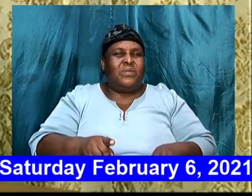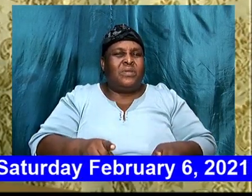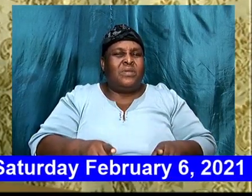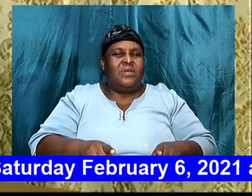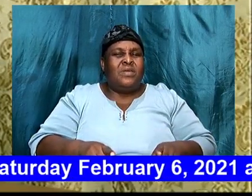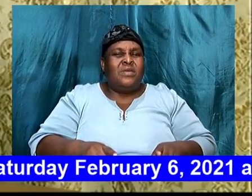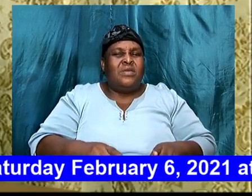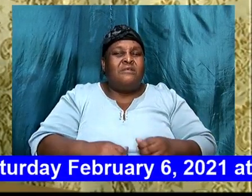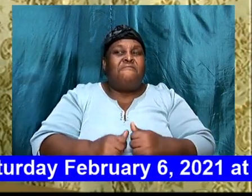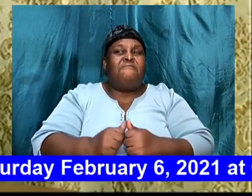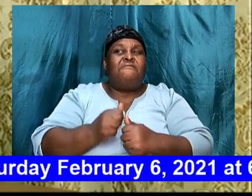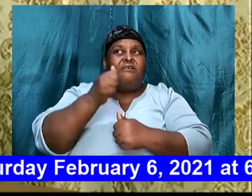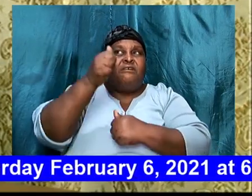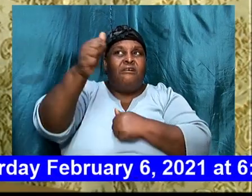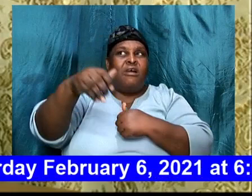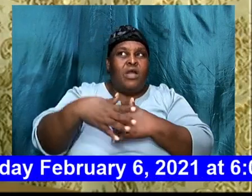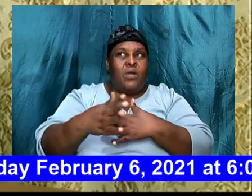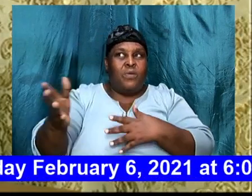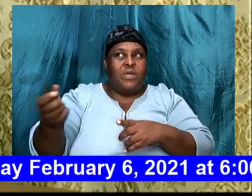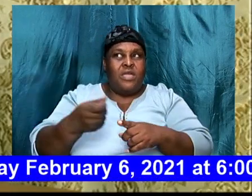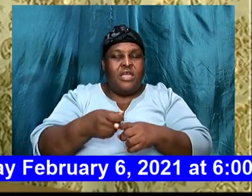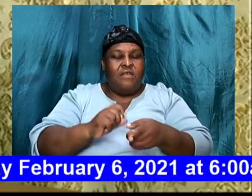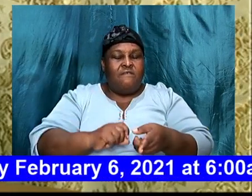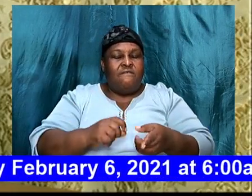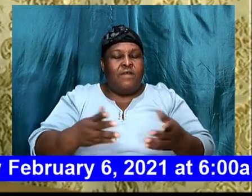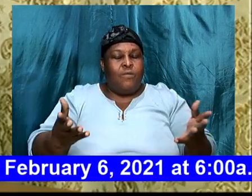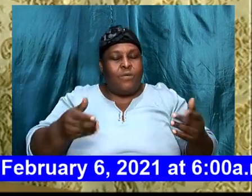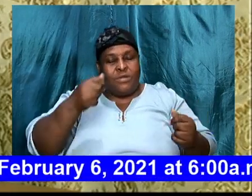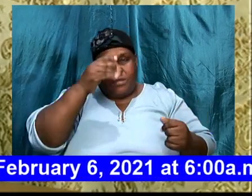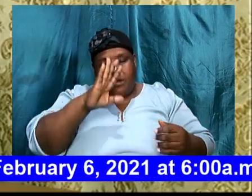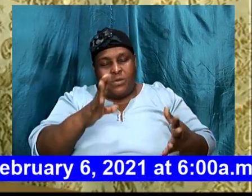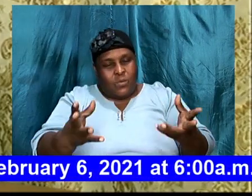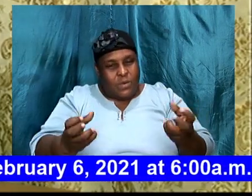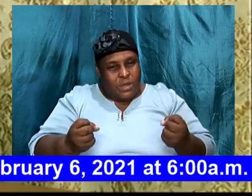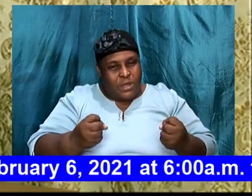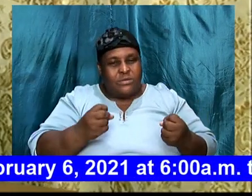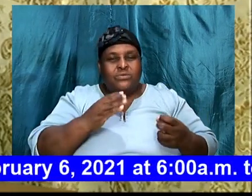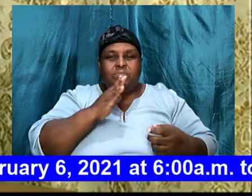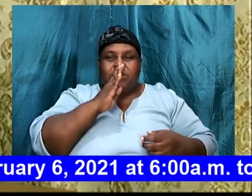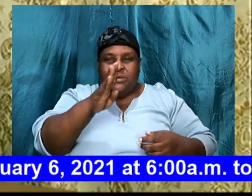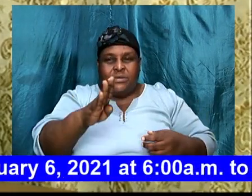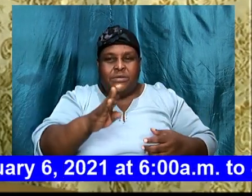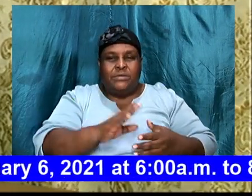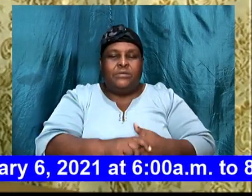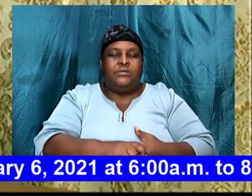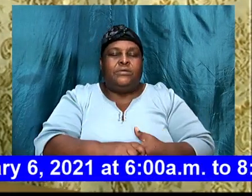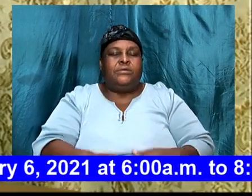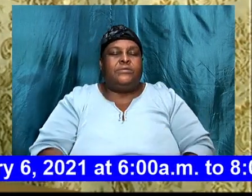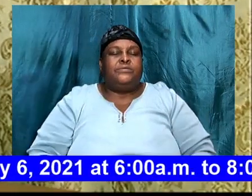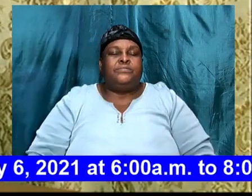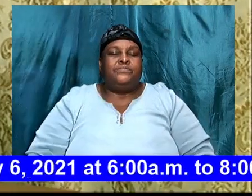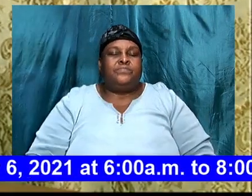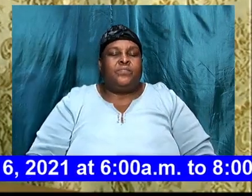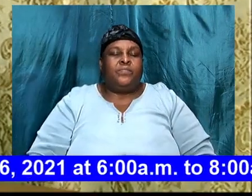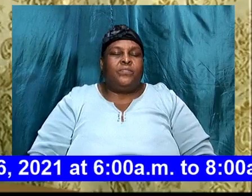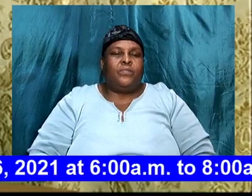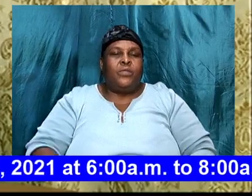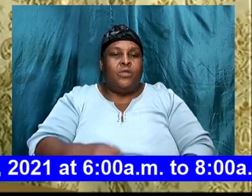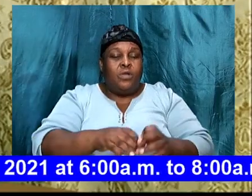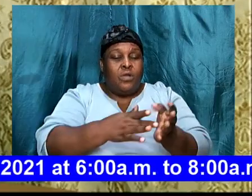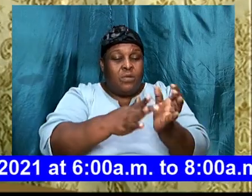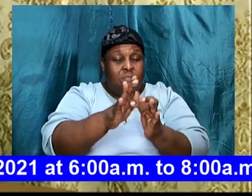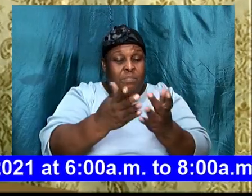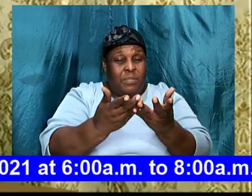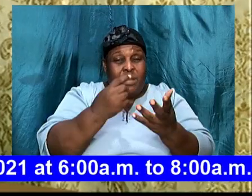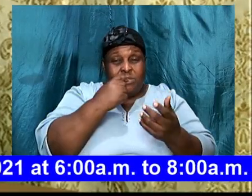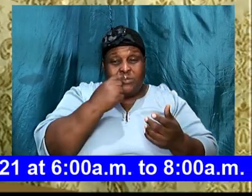far away, from what God, wants it to be. So, the Bible says, that Genesis,